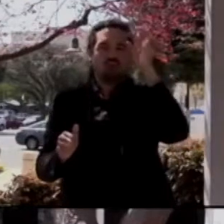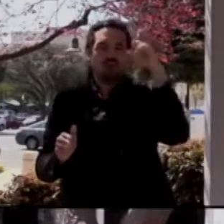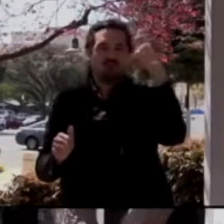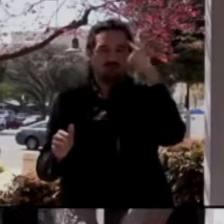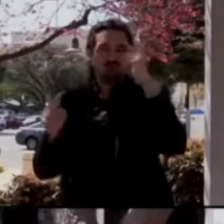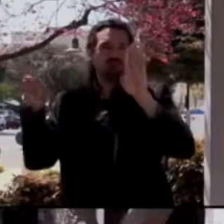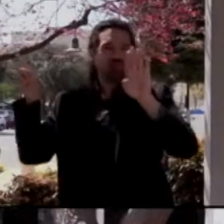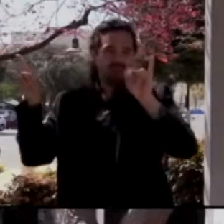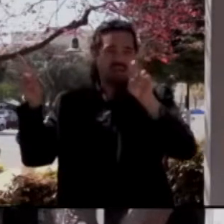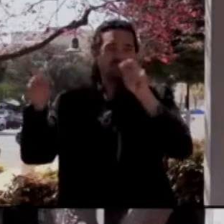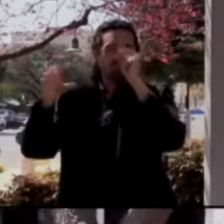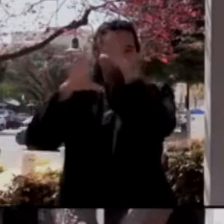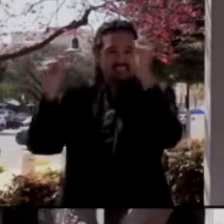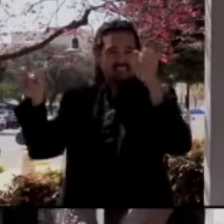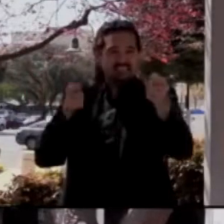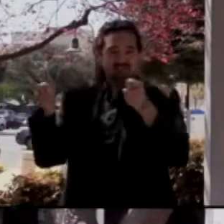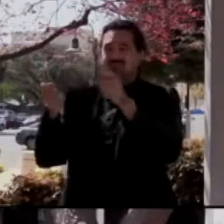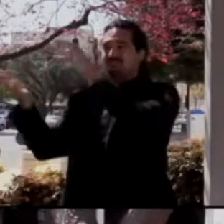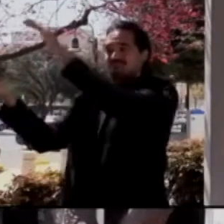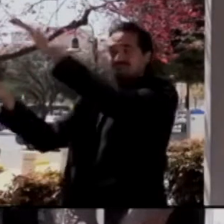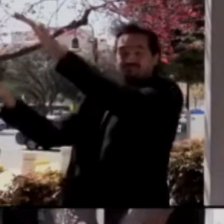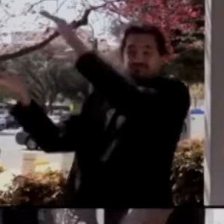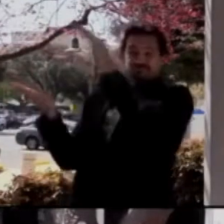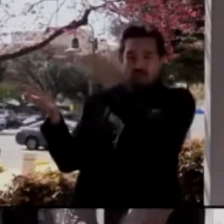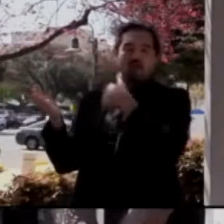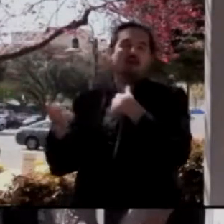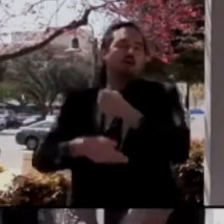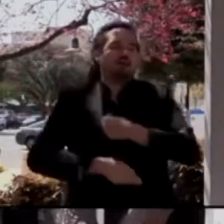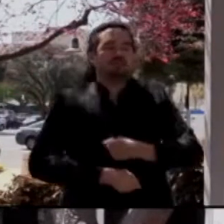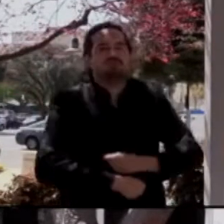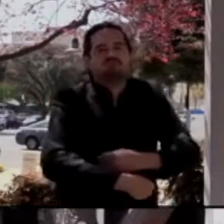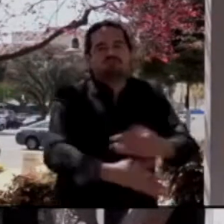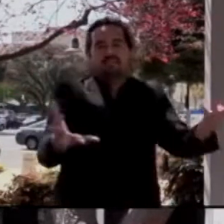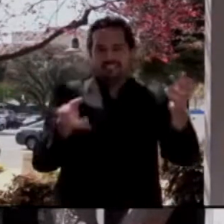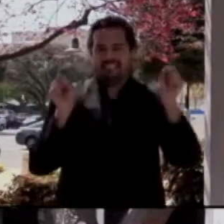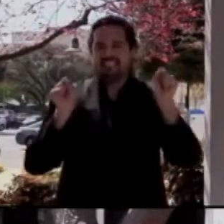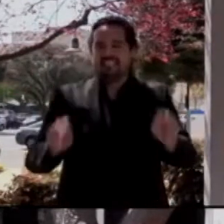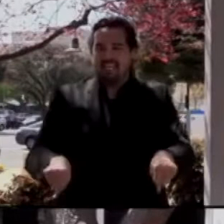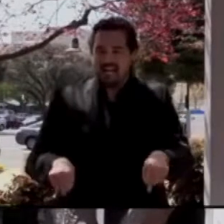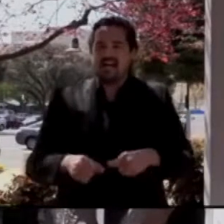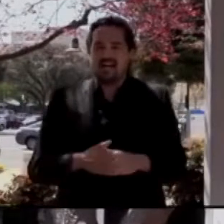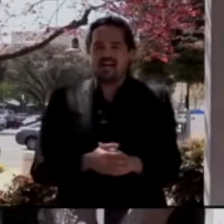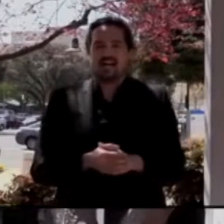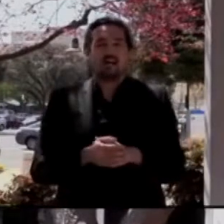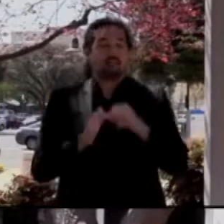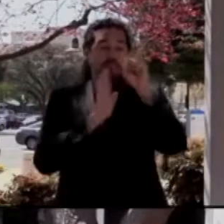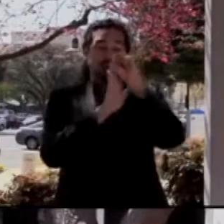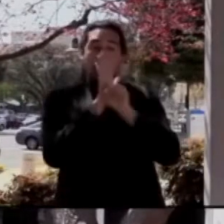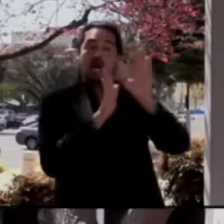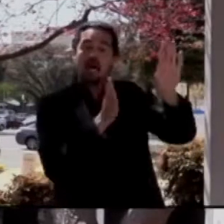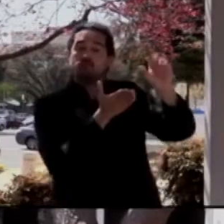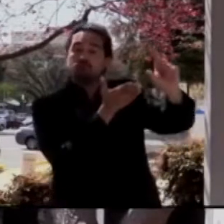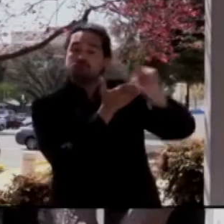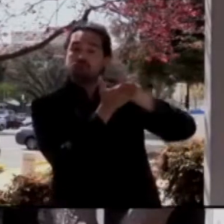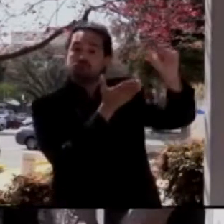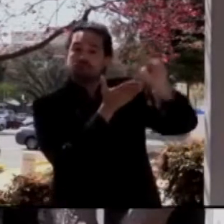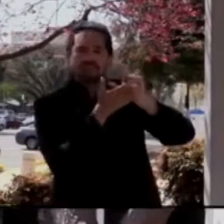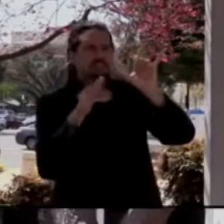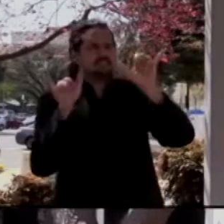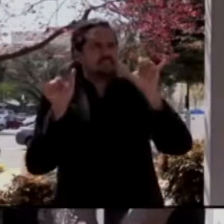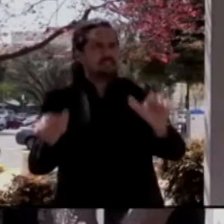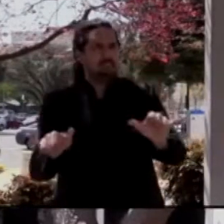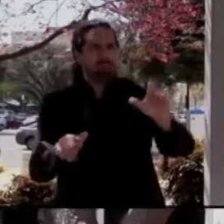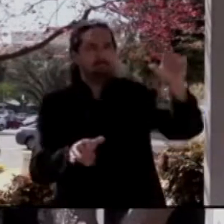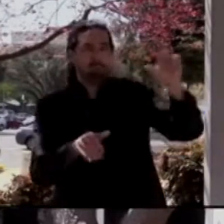to us and other locations directly from the federal government, not through the state. Combined with the increase from our states,